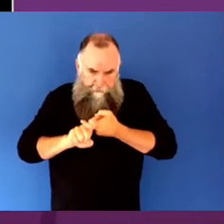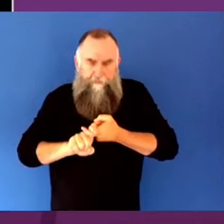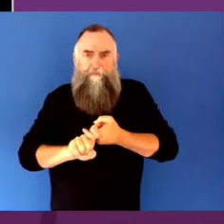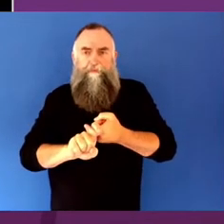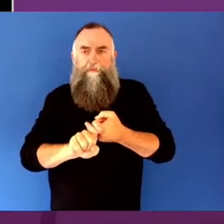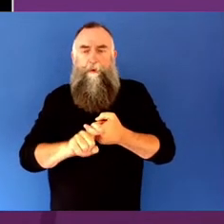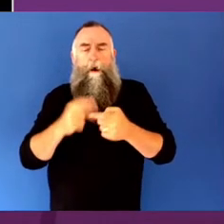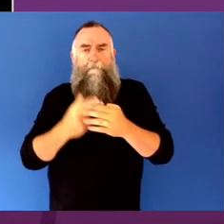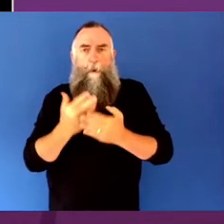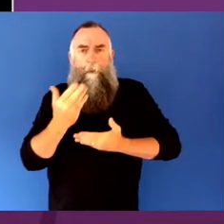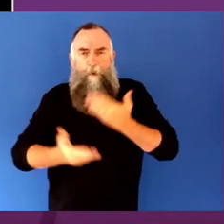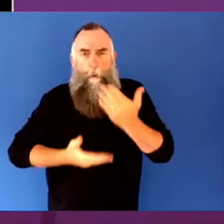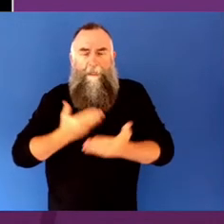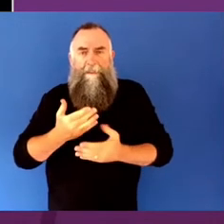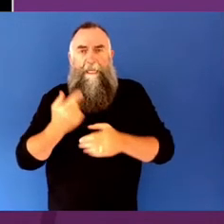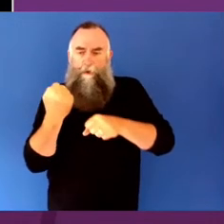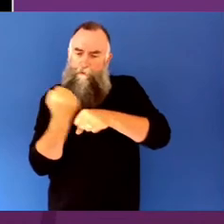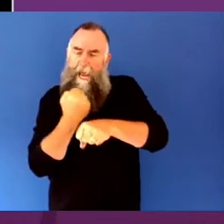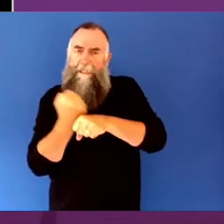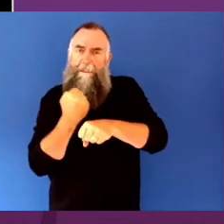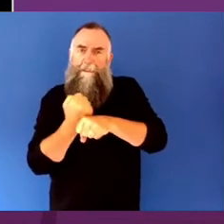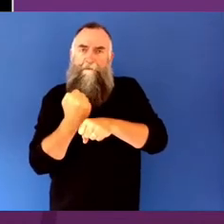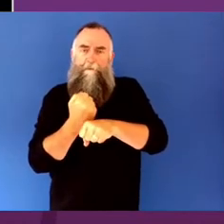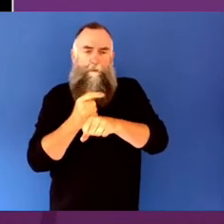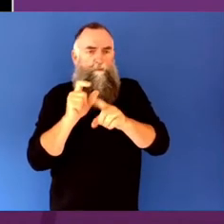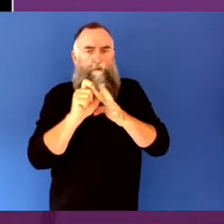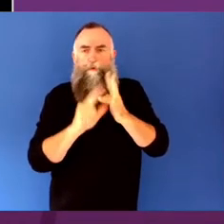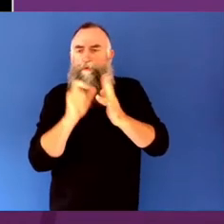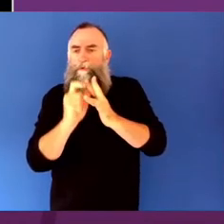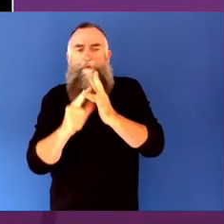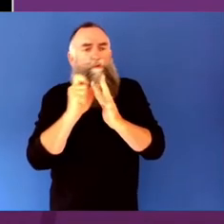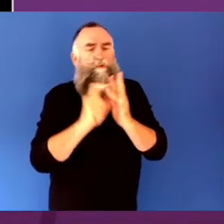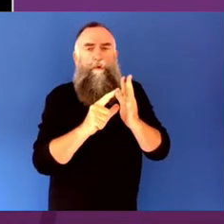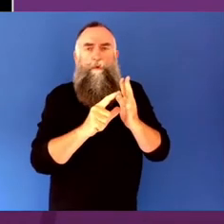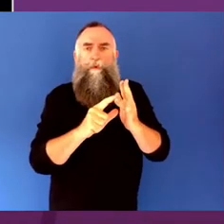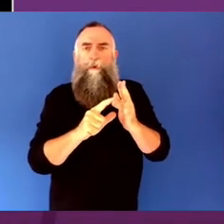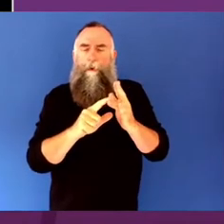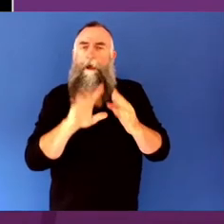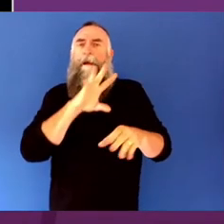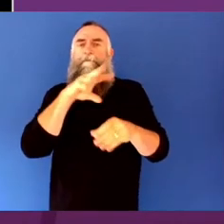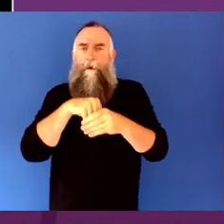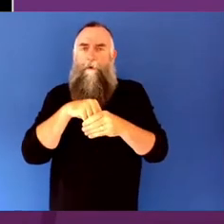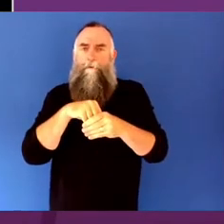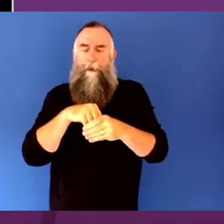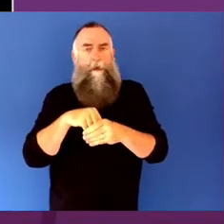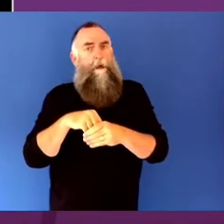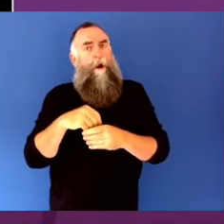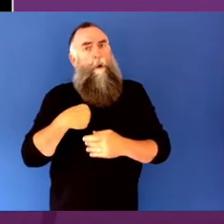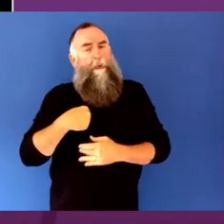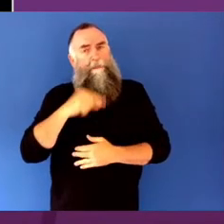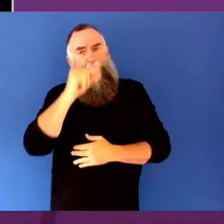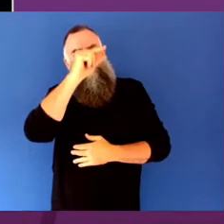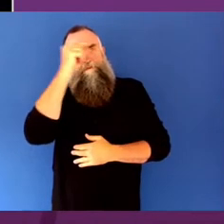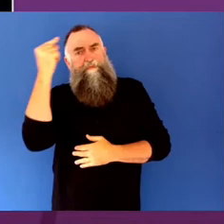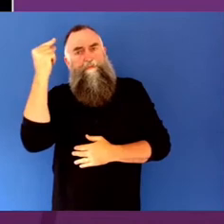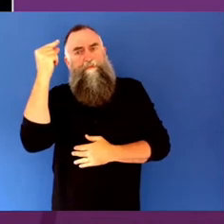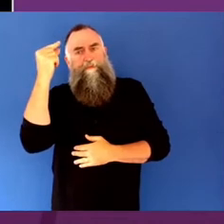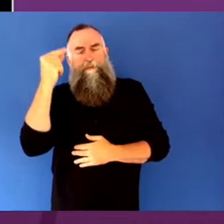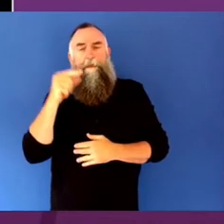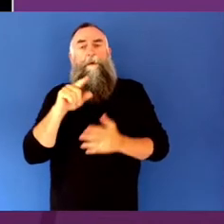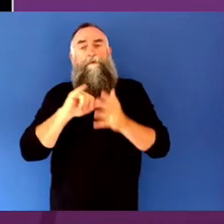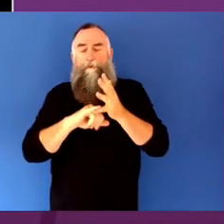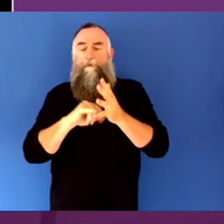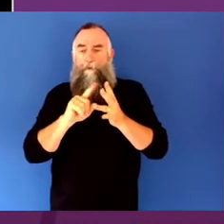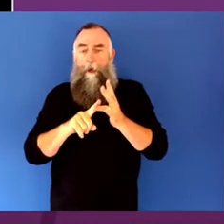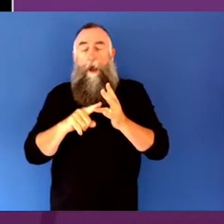and creative activity is a very desirable thing. Perhaps it takes its temporary suspension for